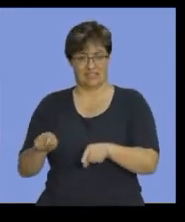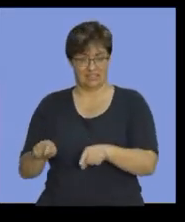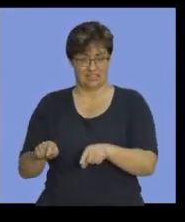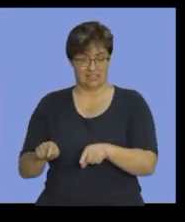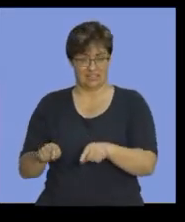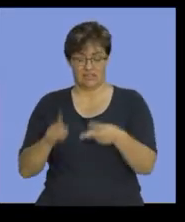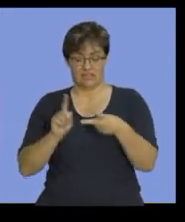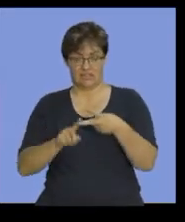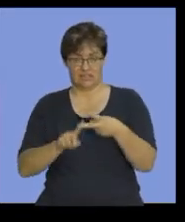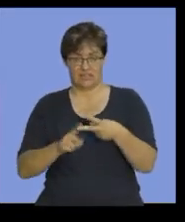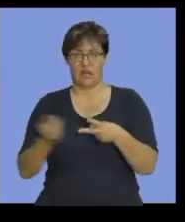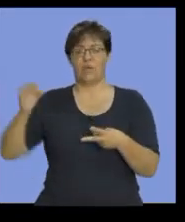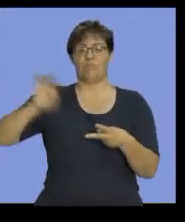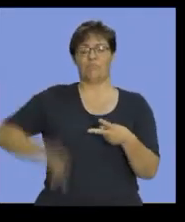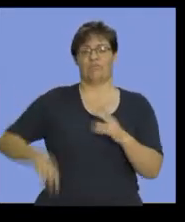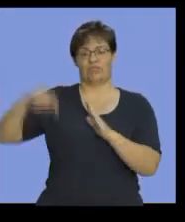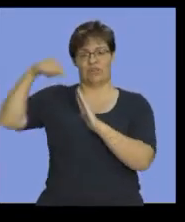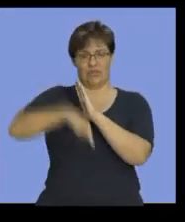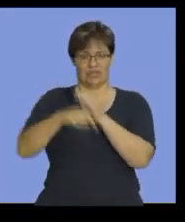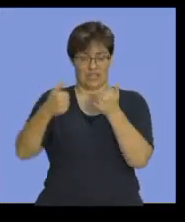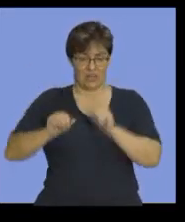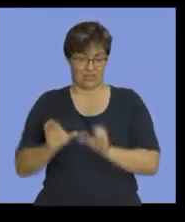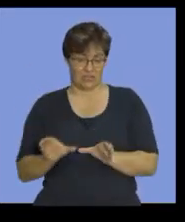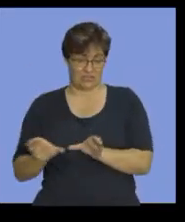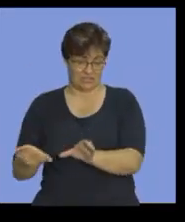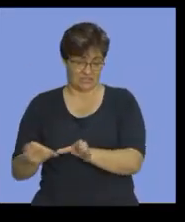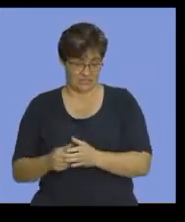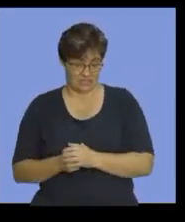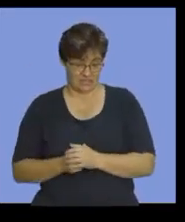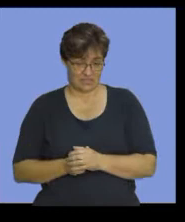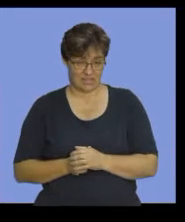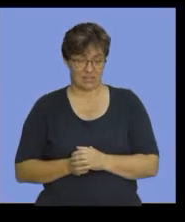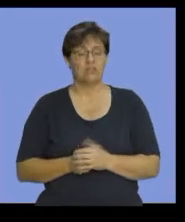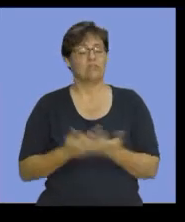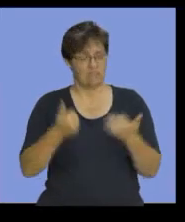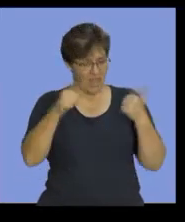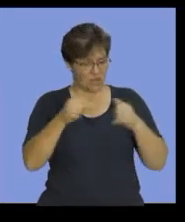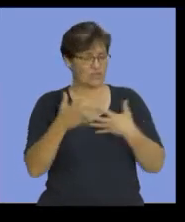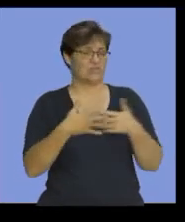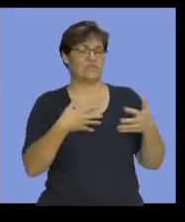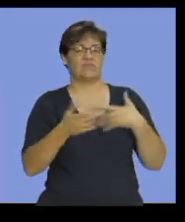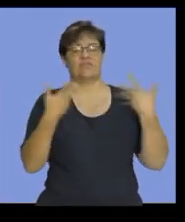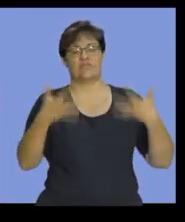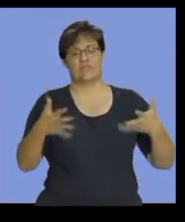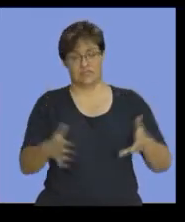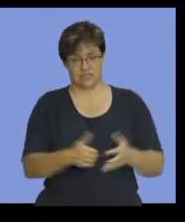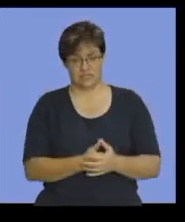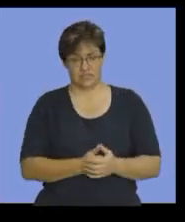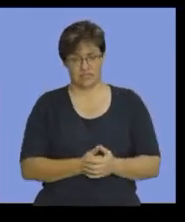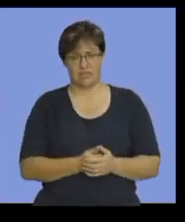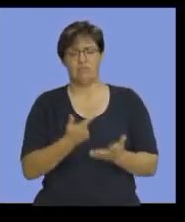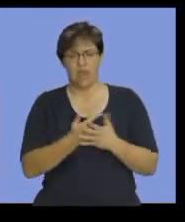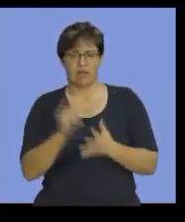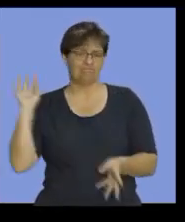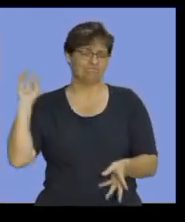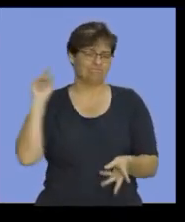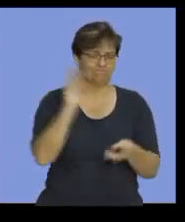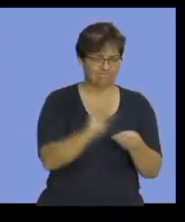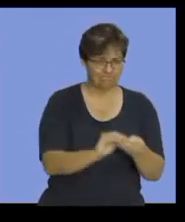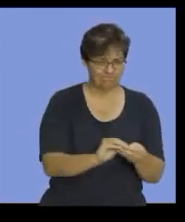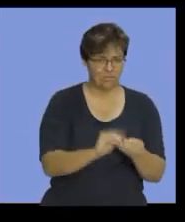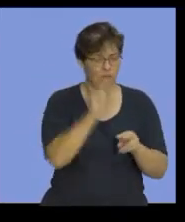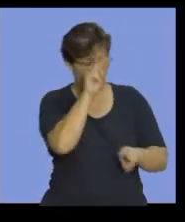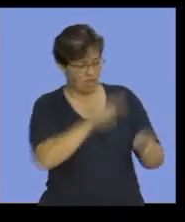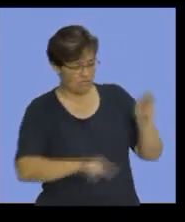your profit and loss account. Right? We've dealt with these accounts as well. So this is just basically a recap and a